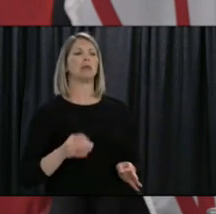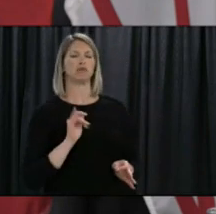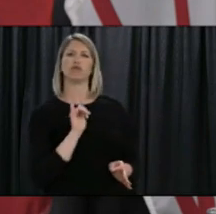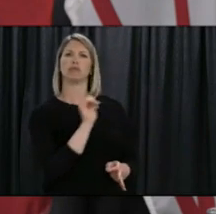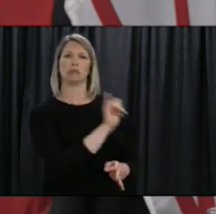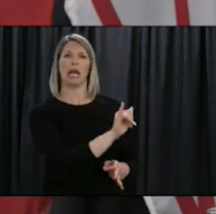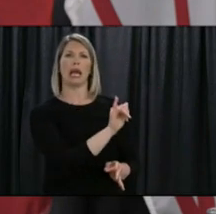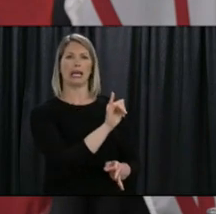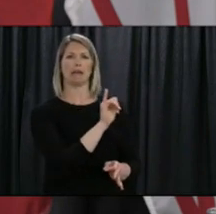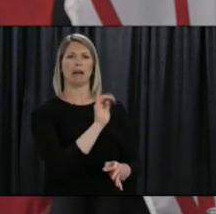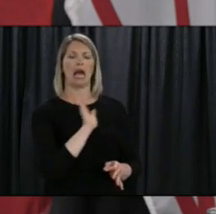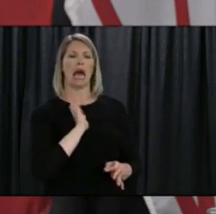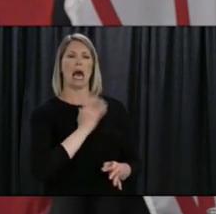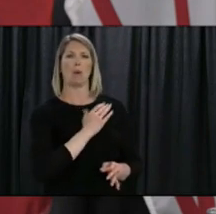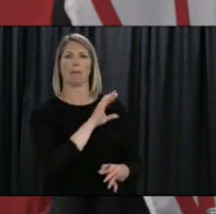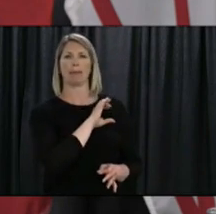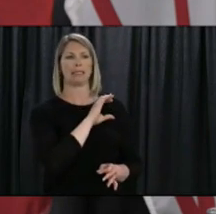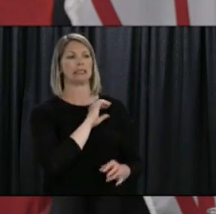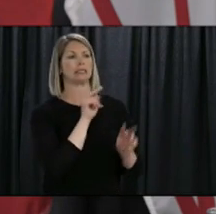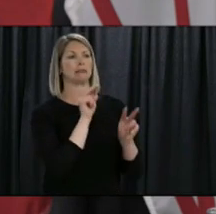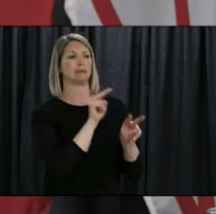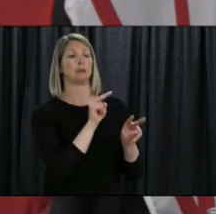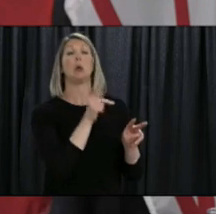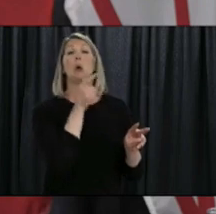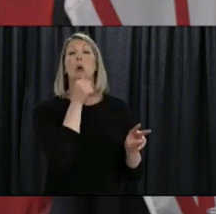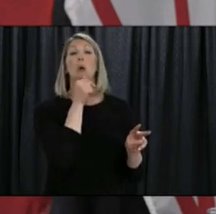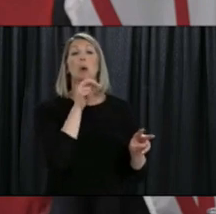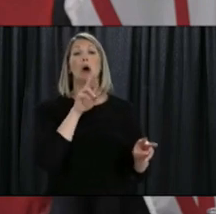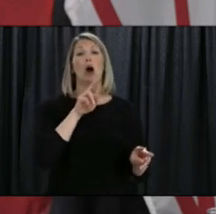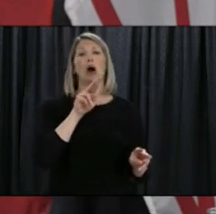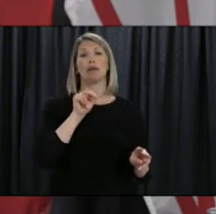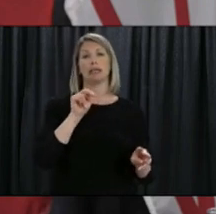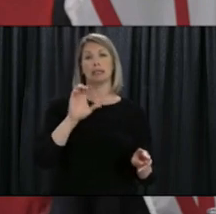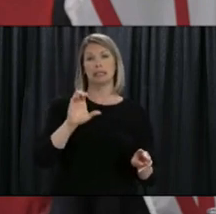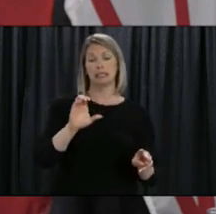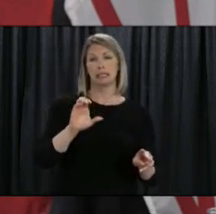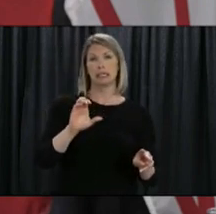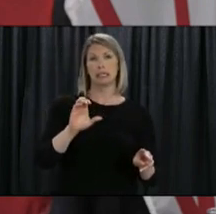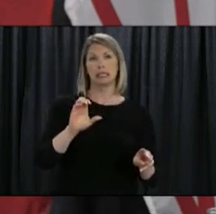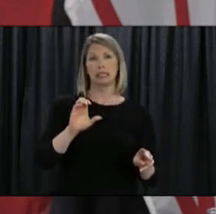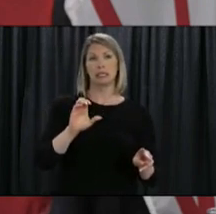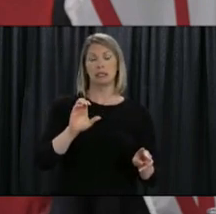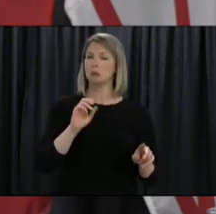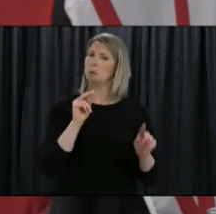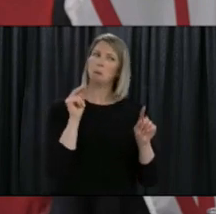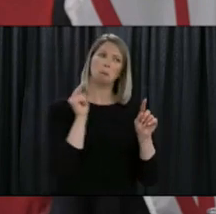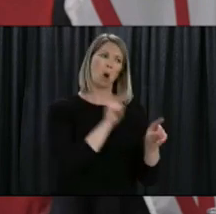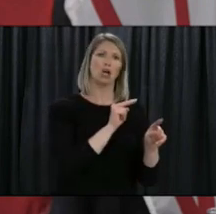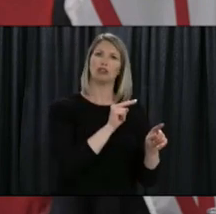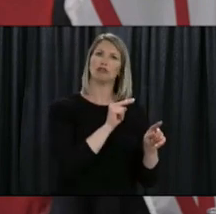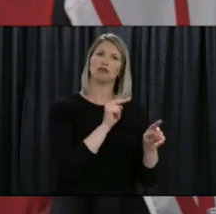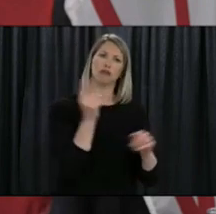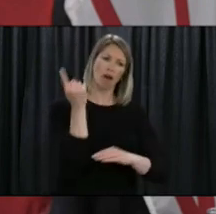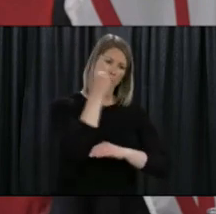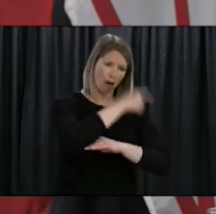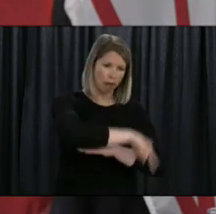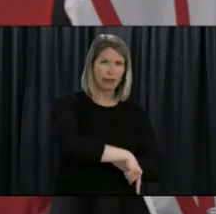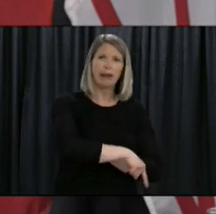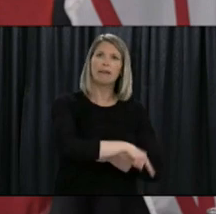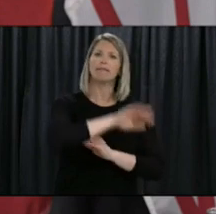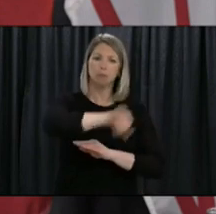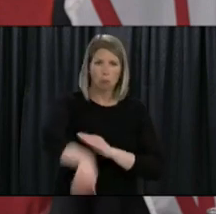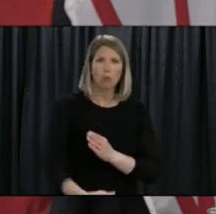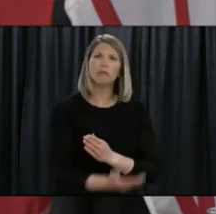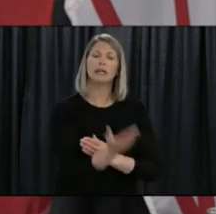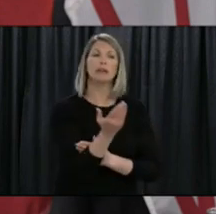and right now there will be the RNC will be back there on a 24 hour basis there's some support there from public